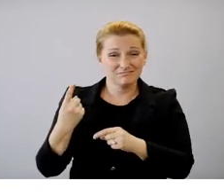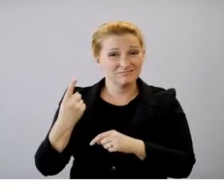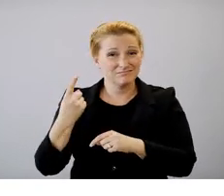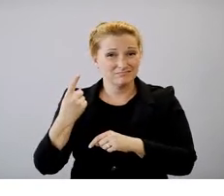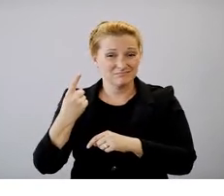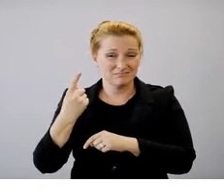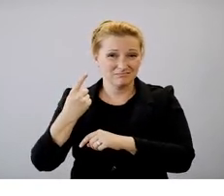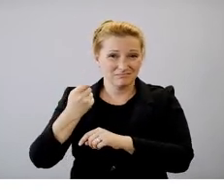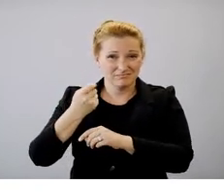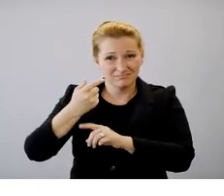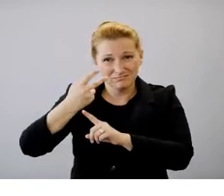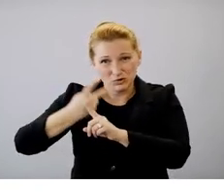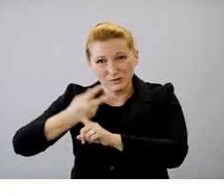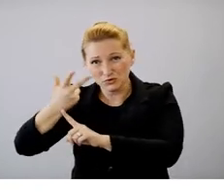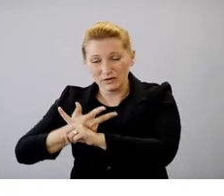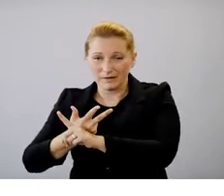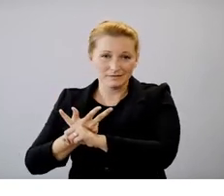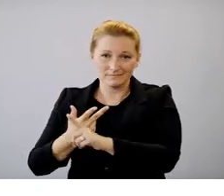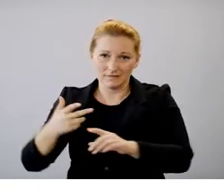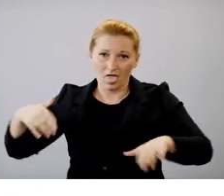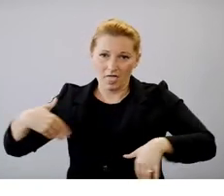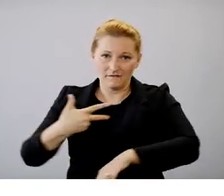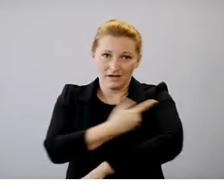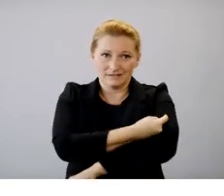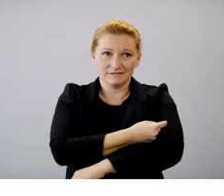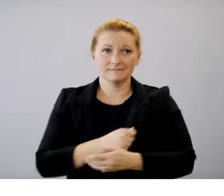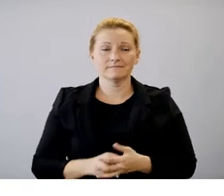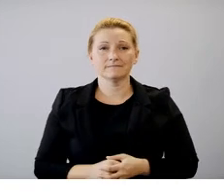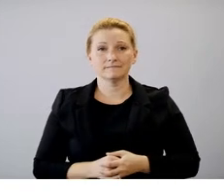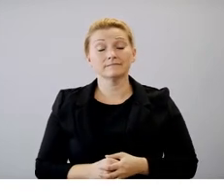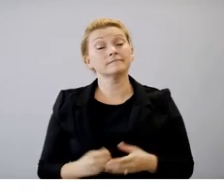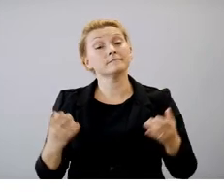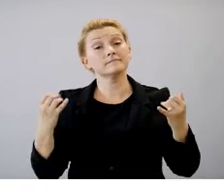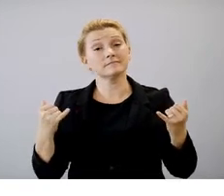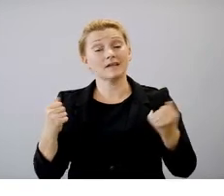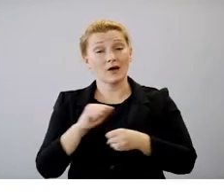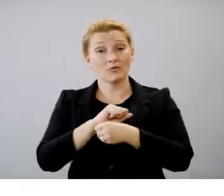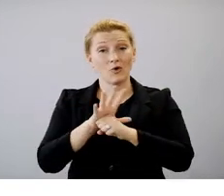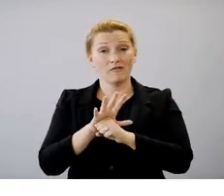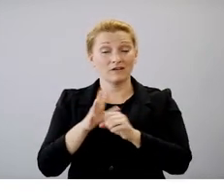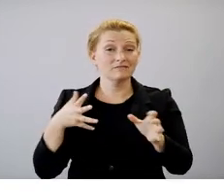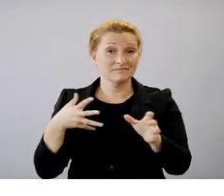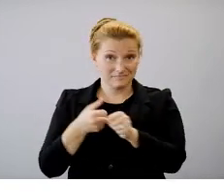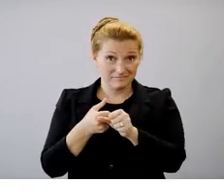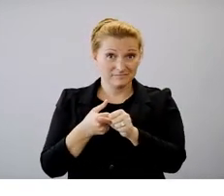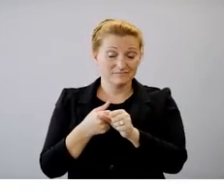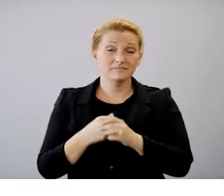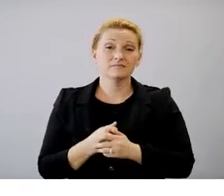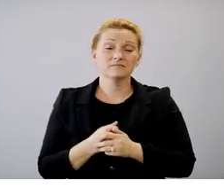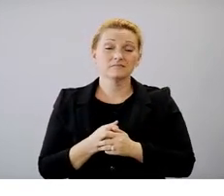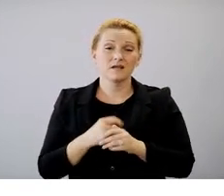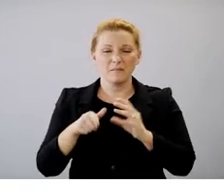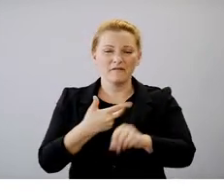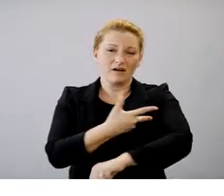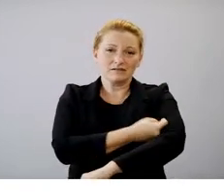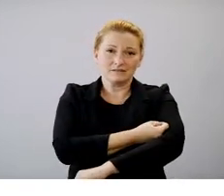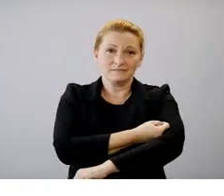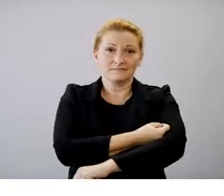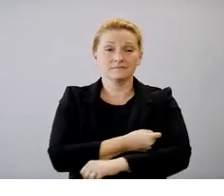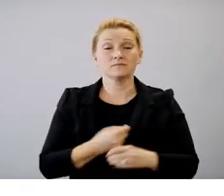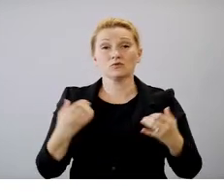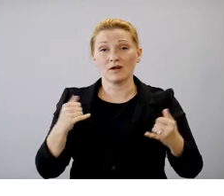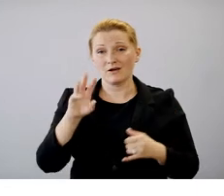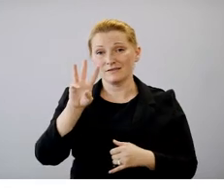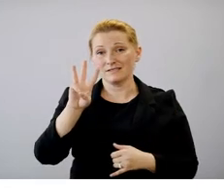I'm going to go through a couple of COVID-19 vaccine updates. So to date, 6.7